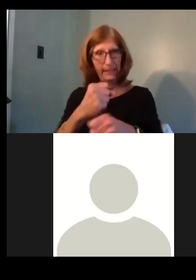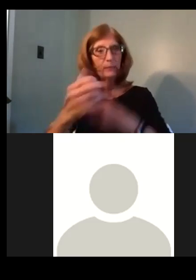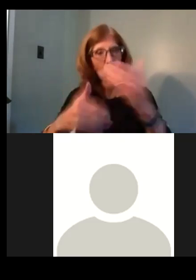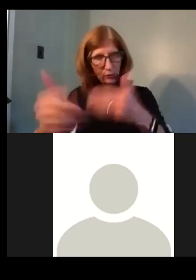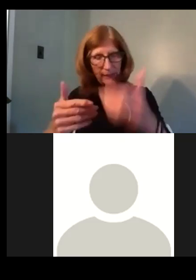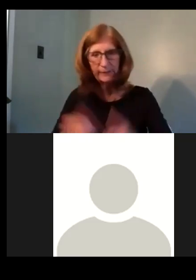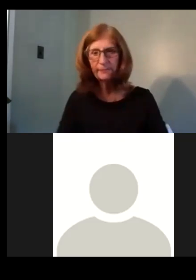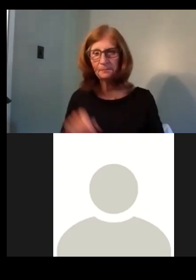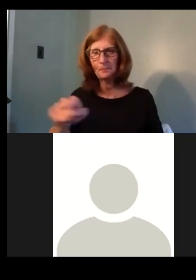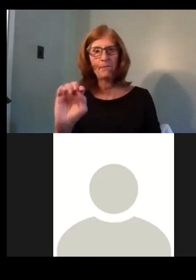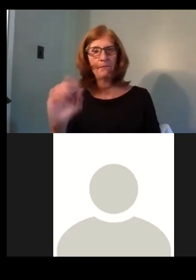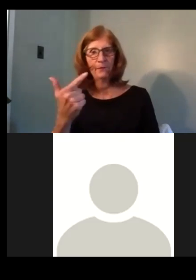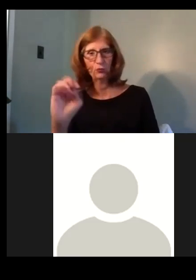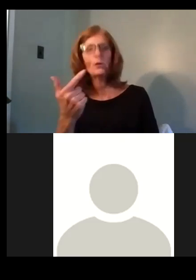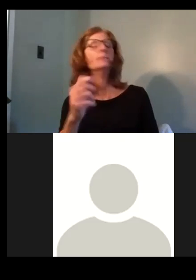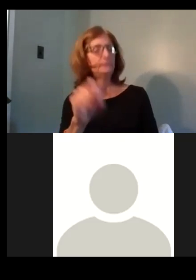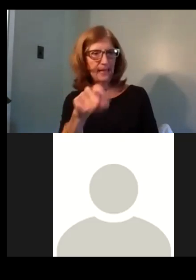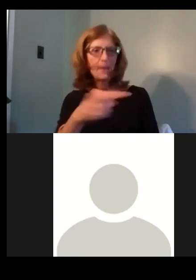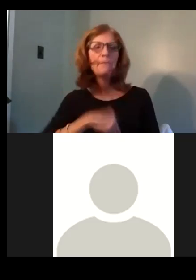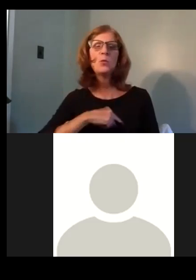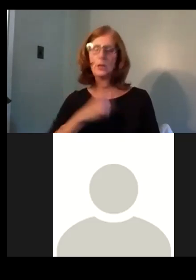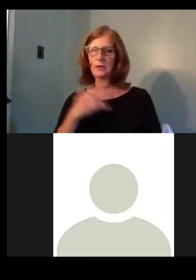Definitely. Yes. We're excited about that.